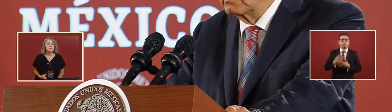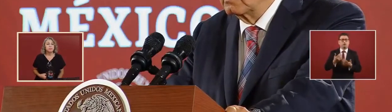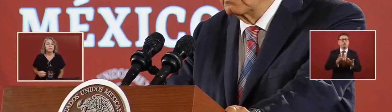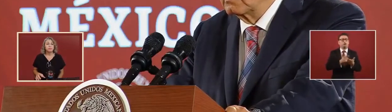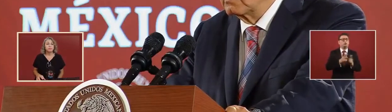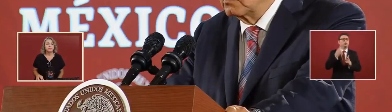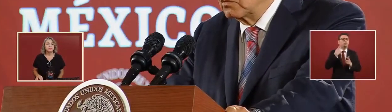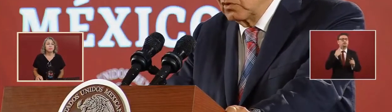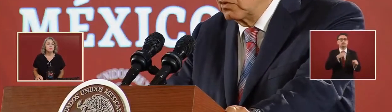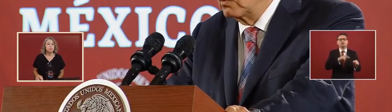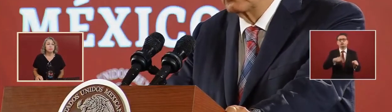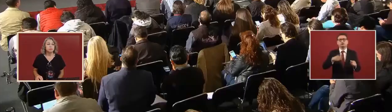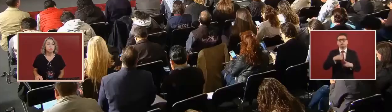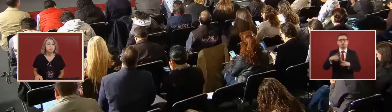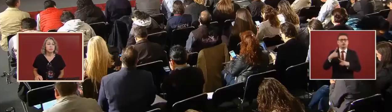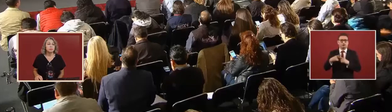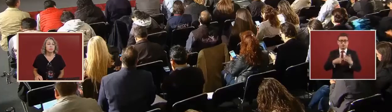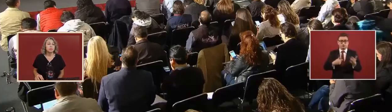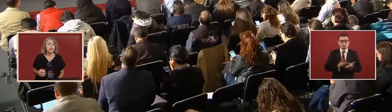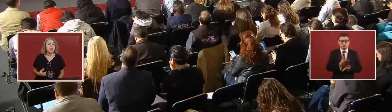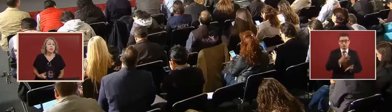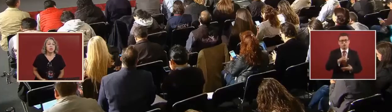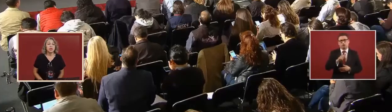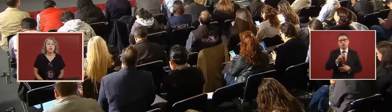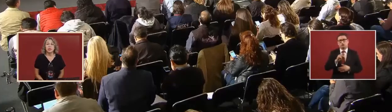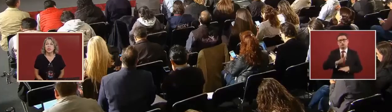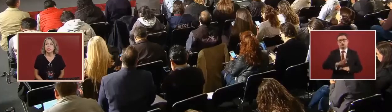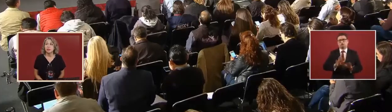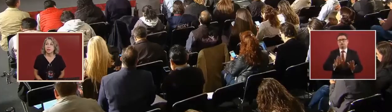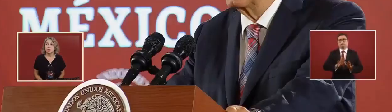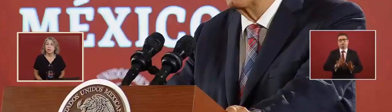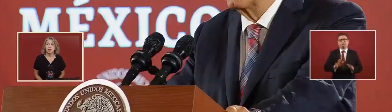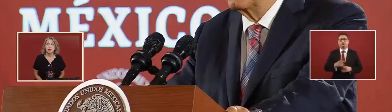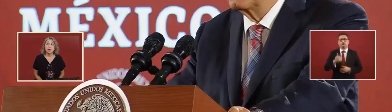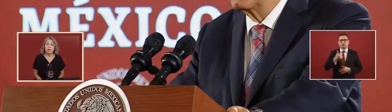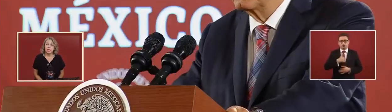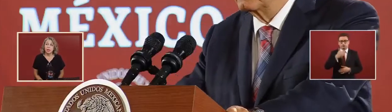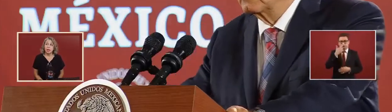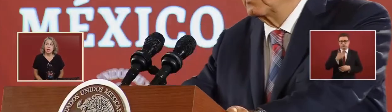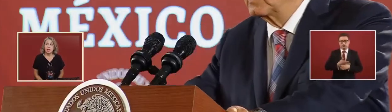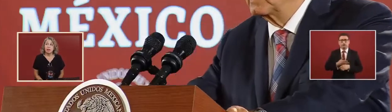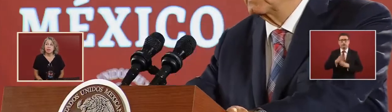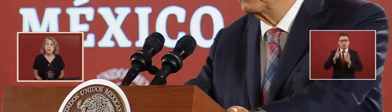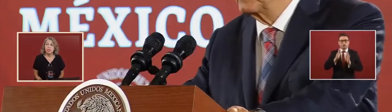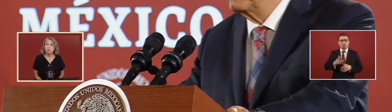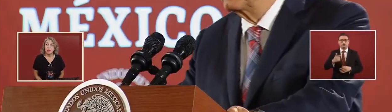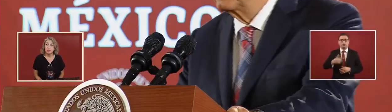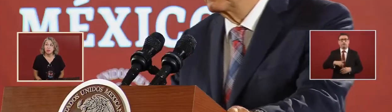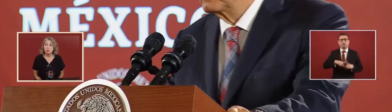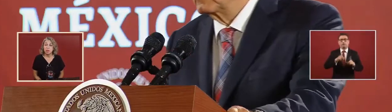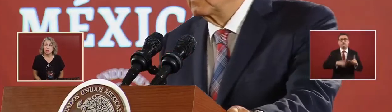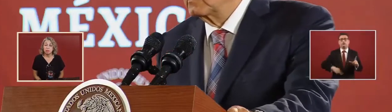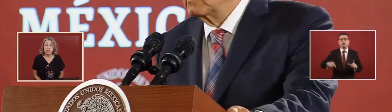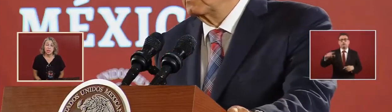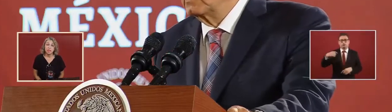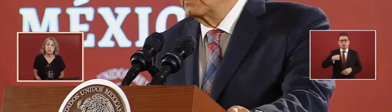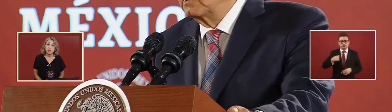I am not going to do it. I have as my responsibility to govern the country.